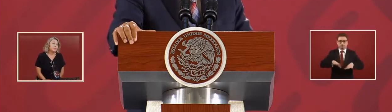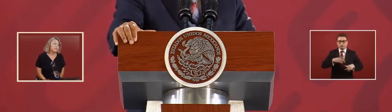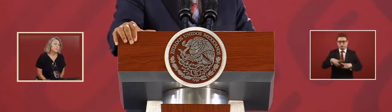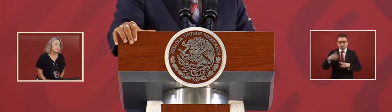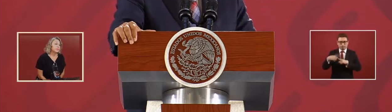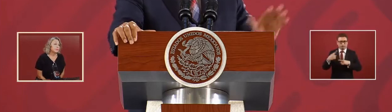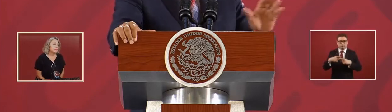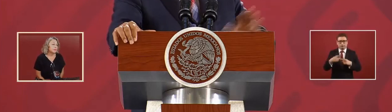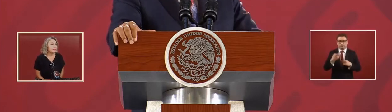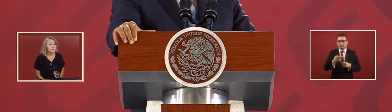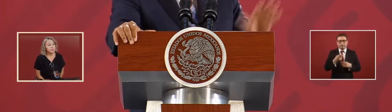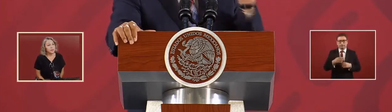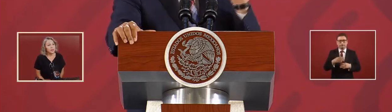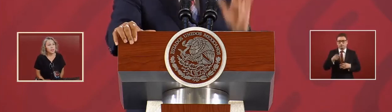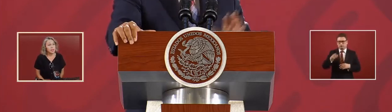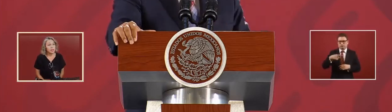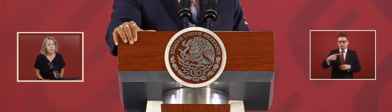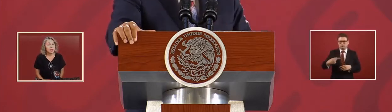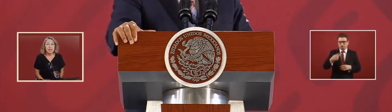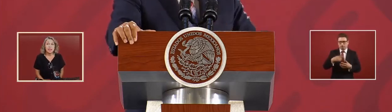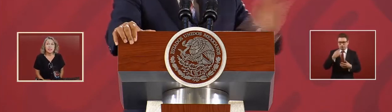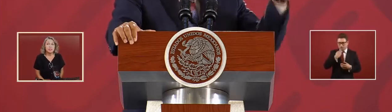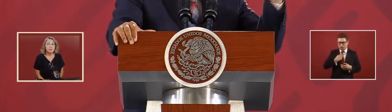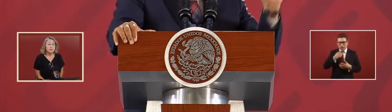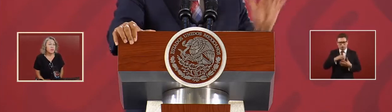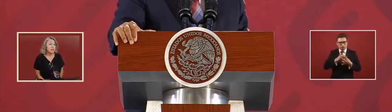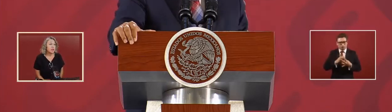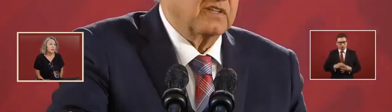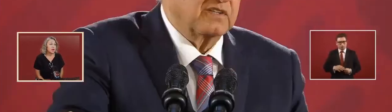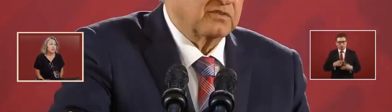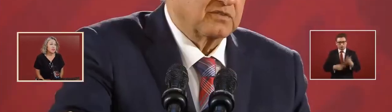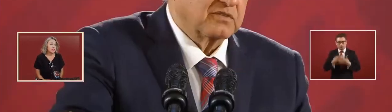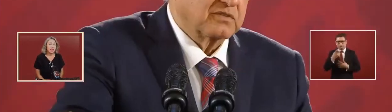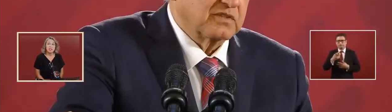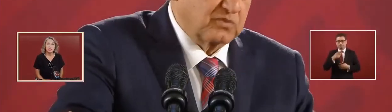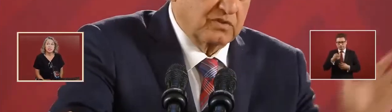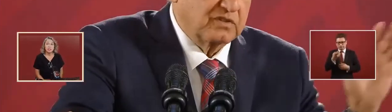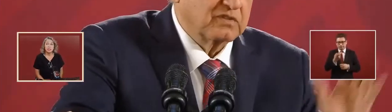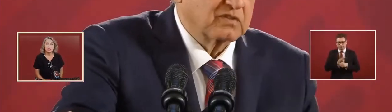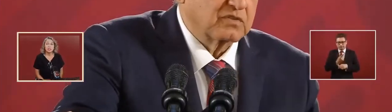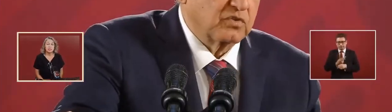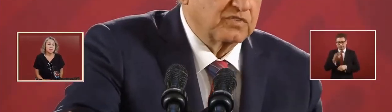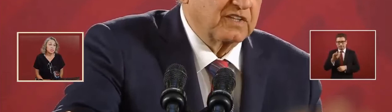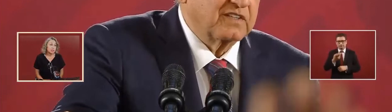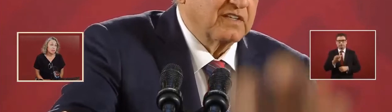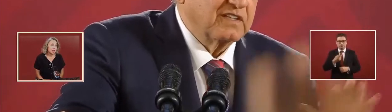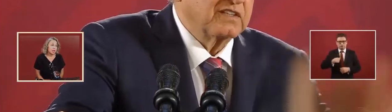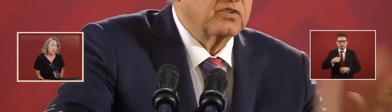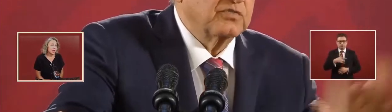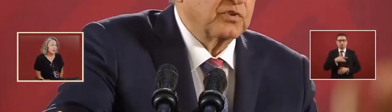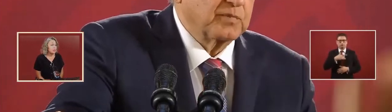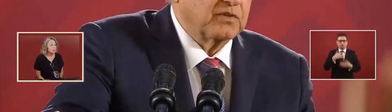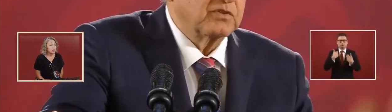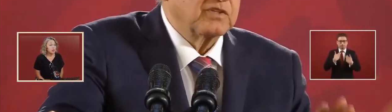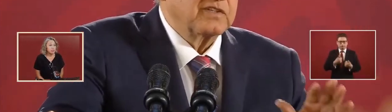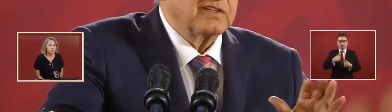and it is very correct your diagnostic and I am conscious and informed